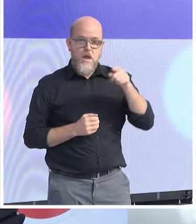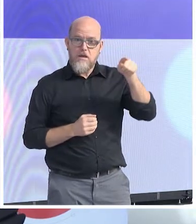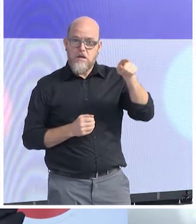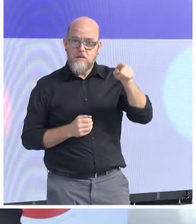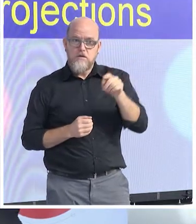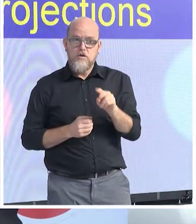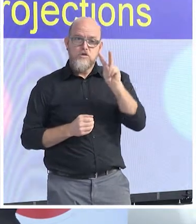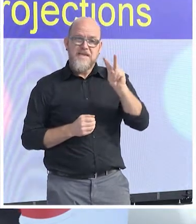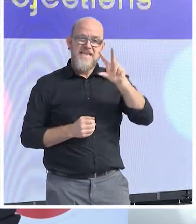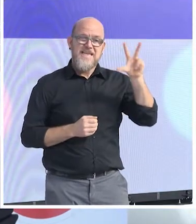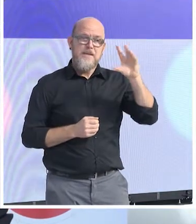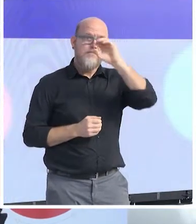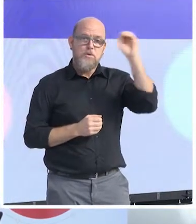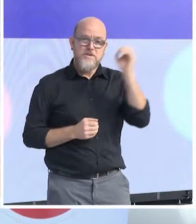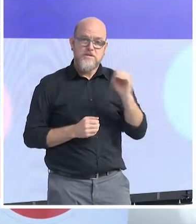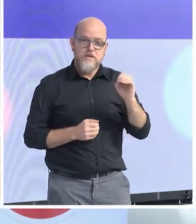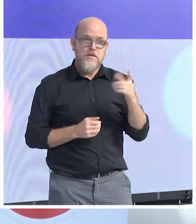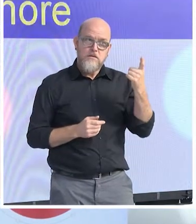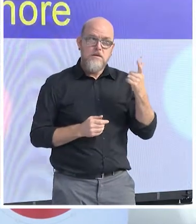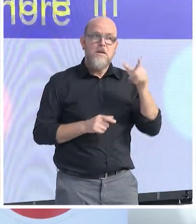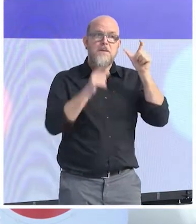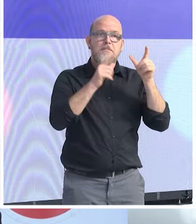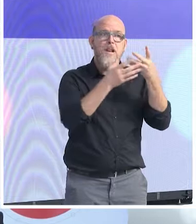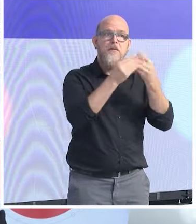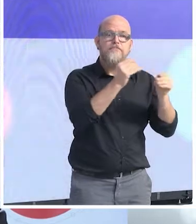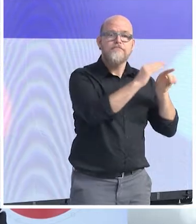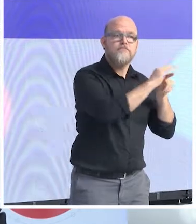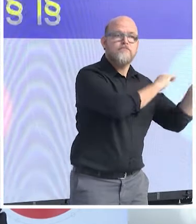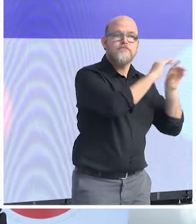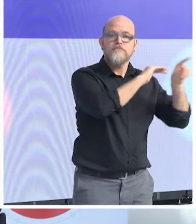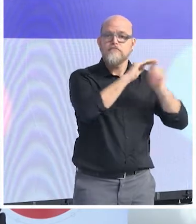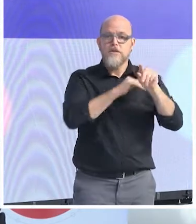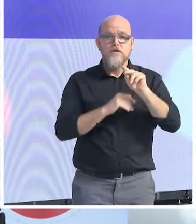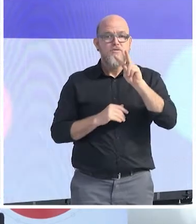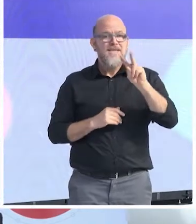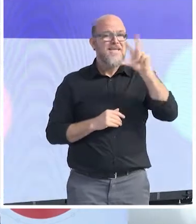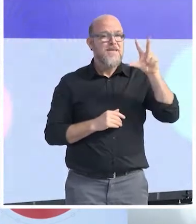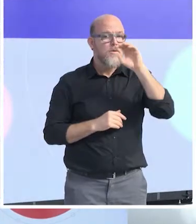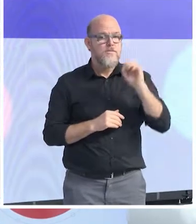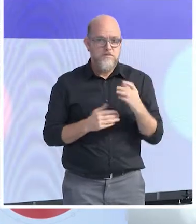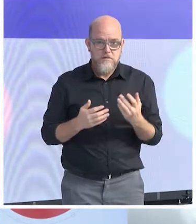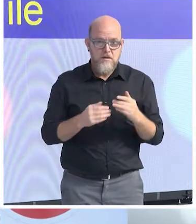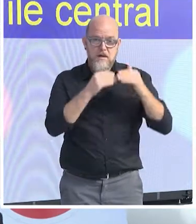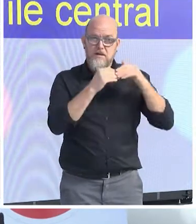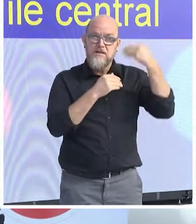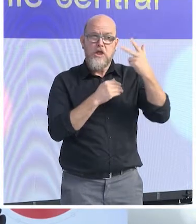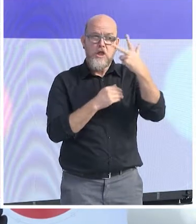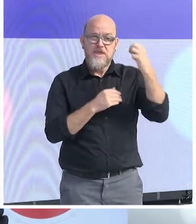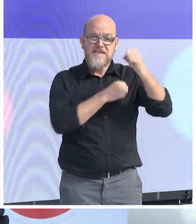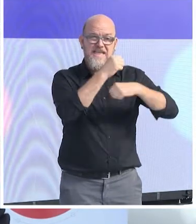next 30 years. So this is a major story. And the second story is that while Central and Eastern Europe have been quite